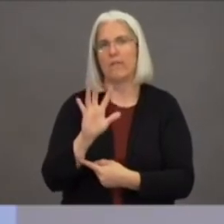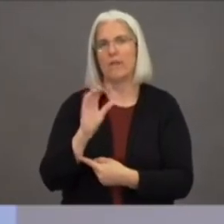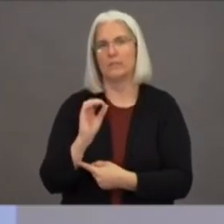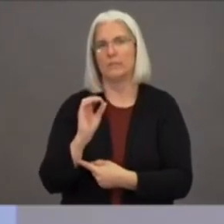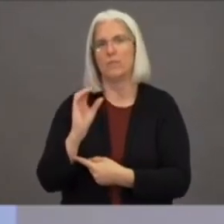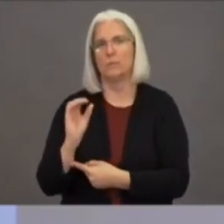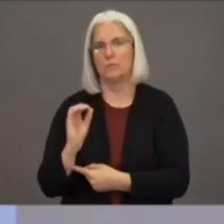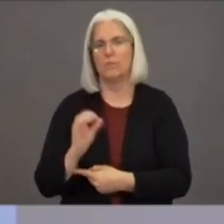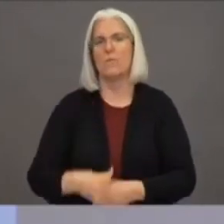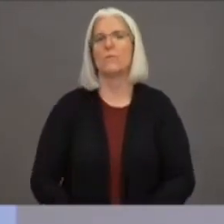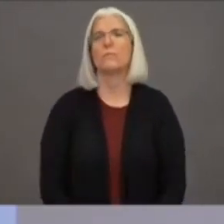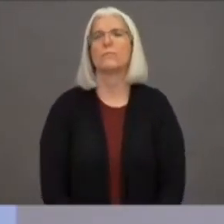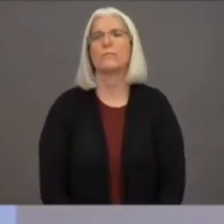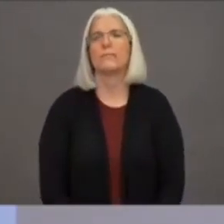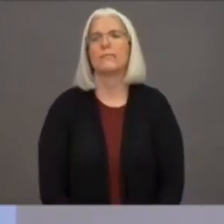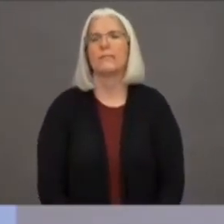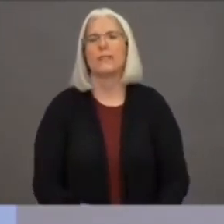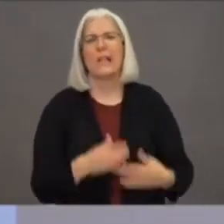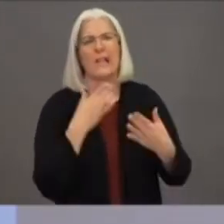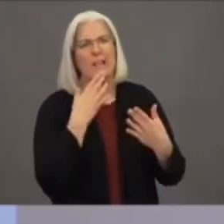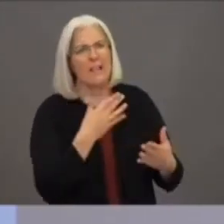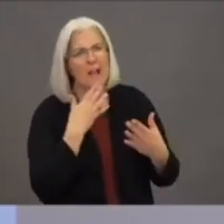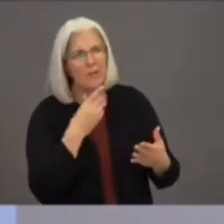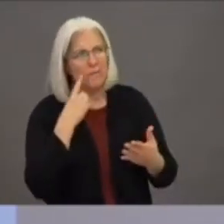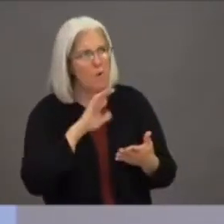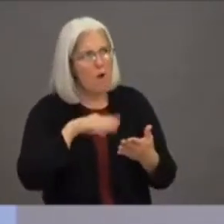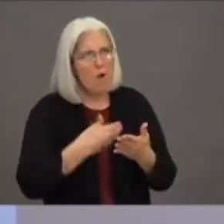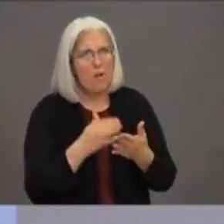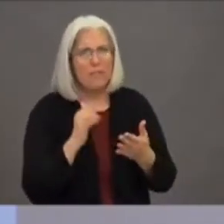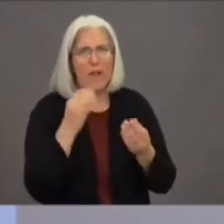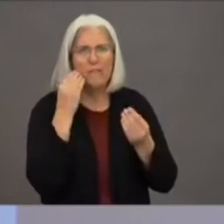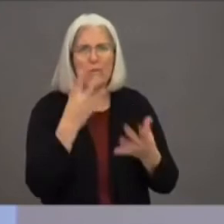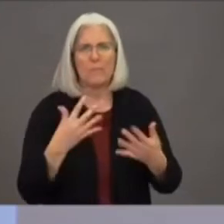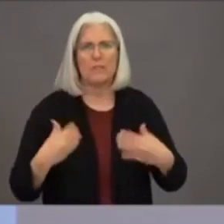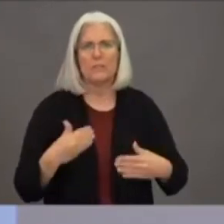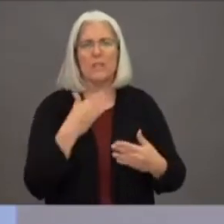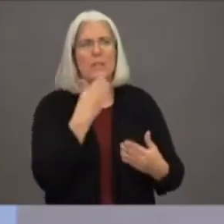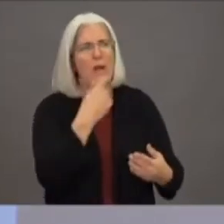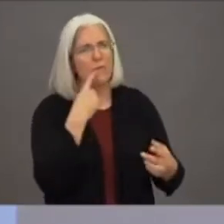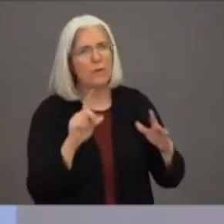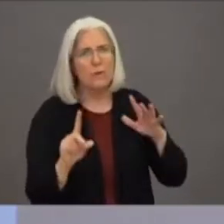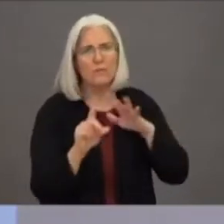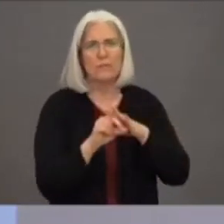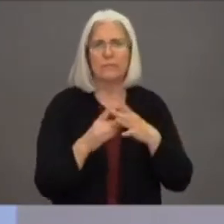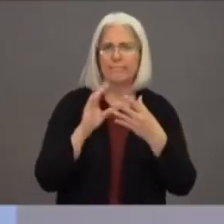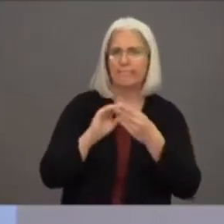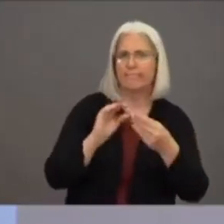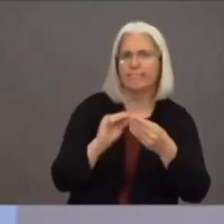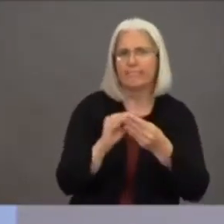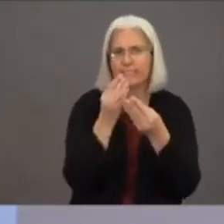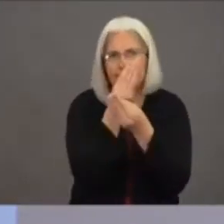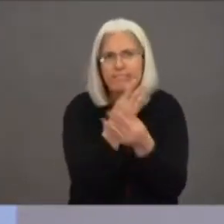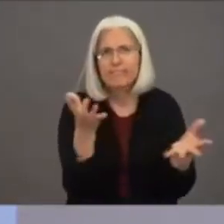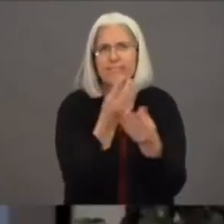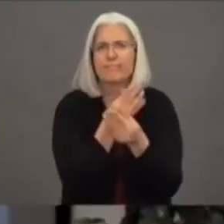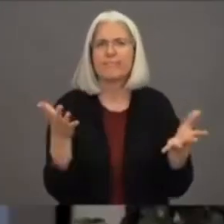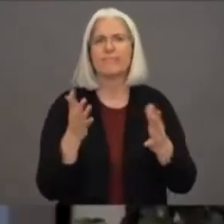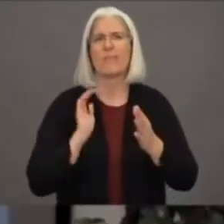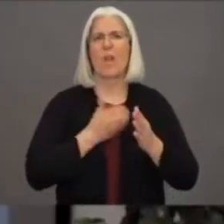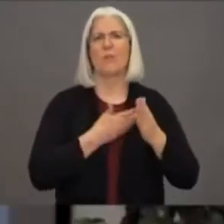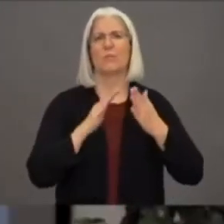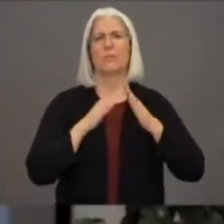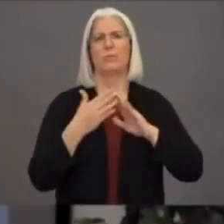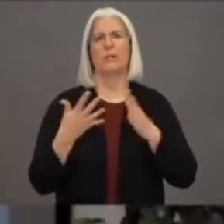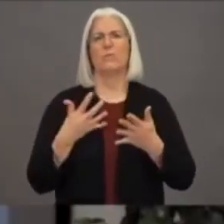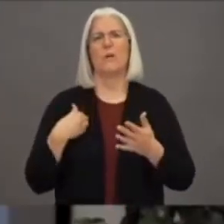ensure that everybody's safe and healthy. We want everyone to have a happy and safe holiday season. Thank you